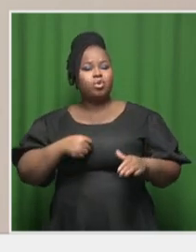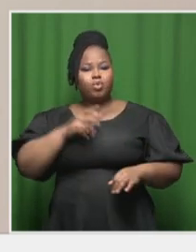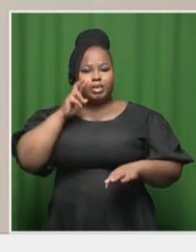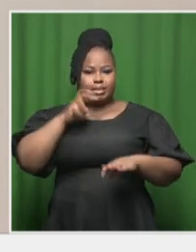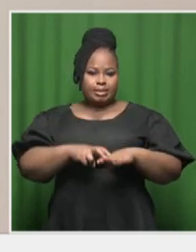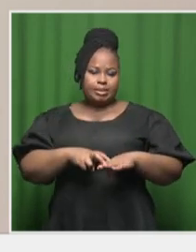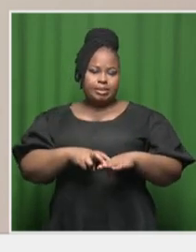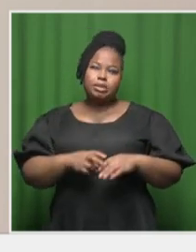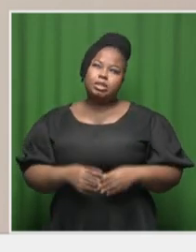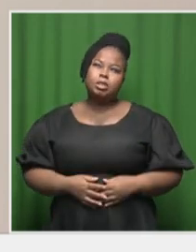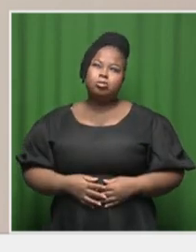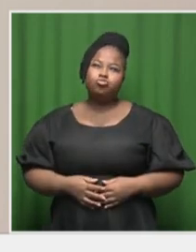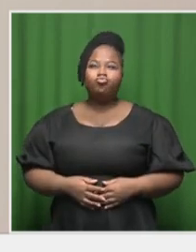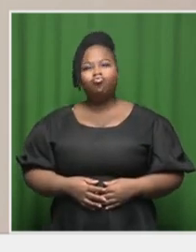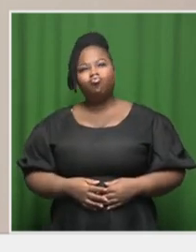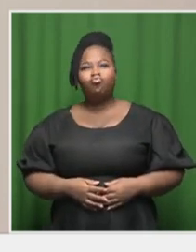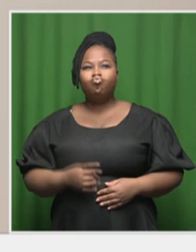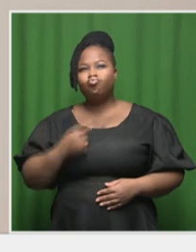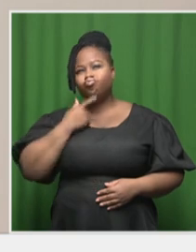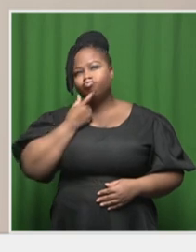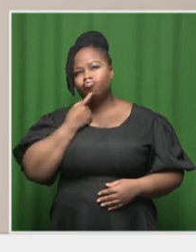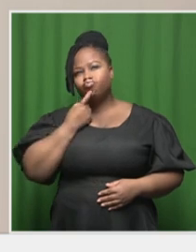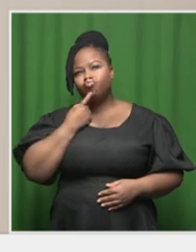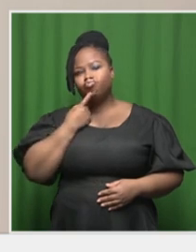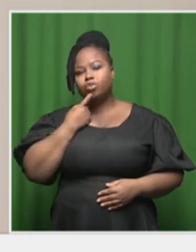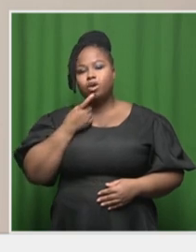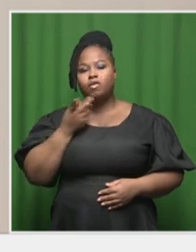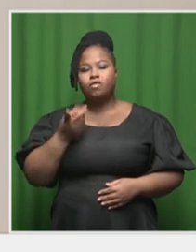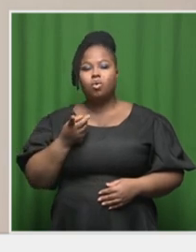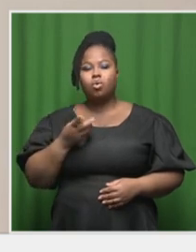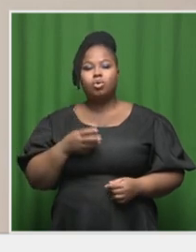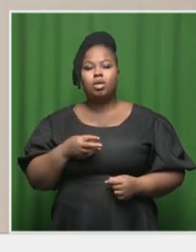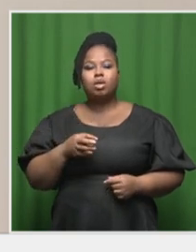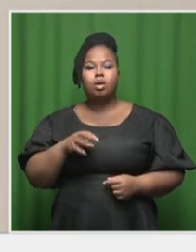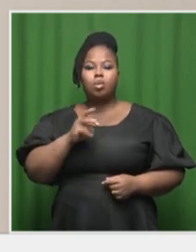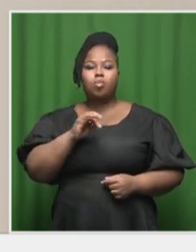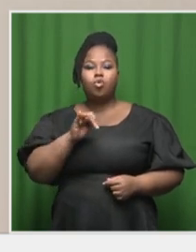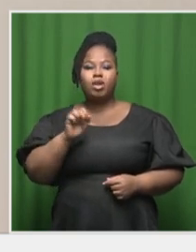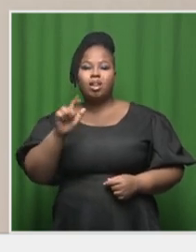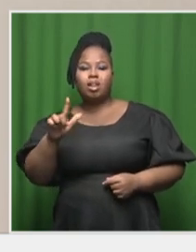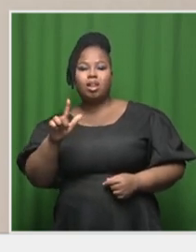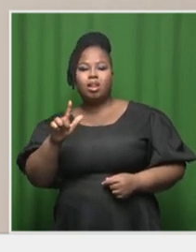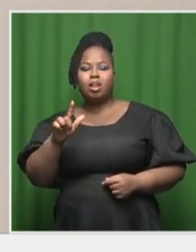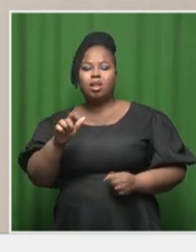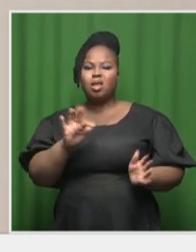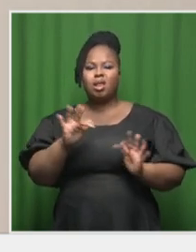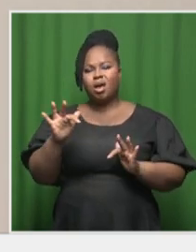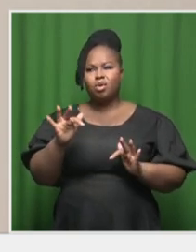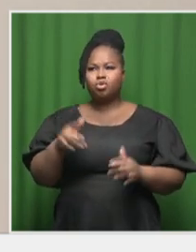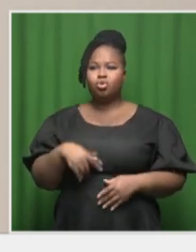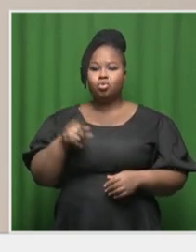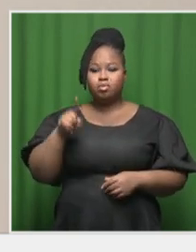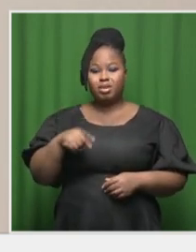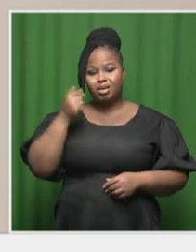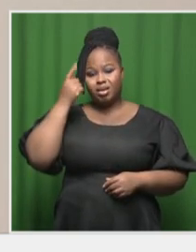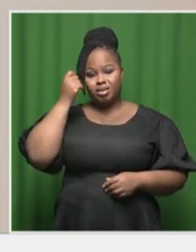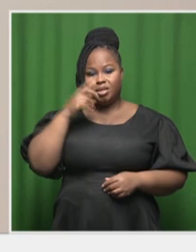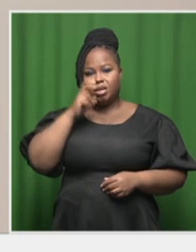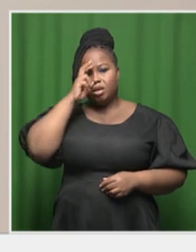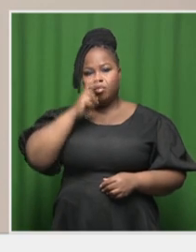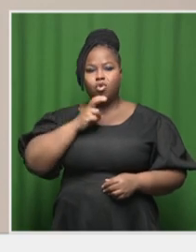that for accuracy of our modeling and ensuring, you know, to understand what the power profiles are.